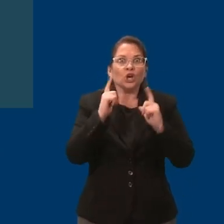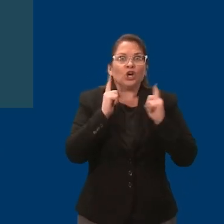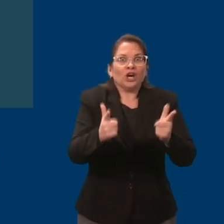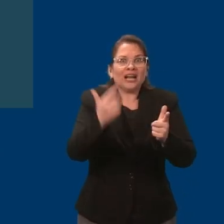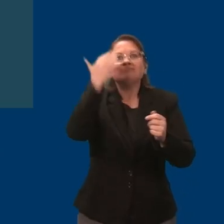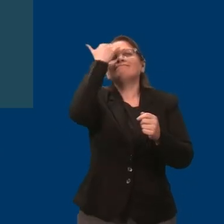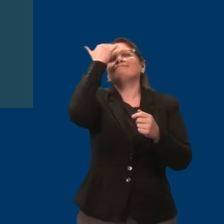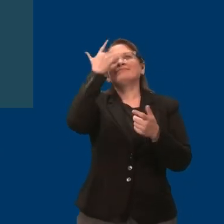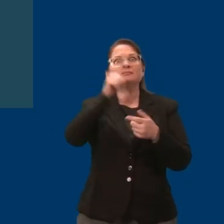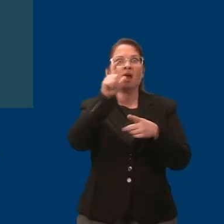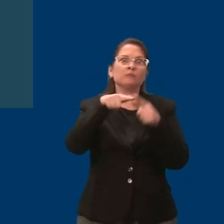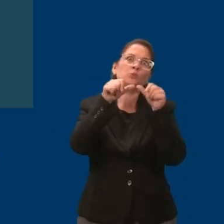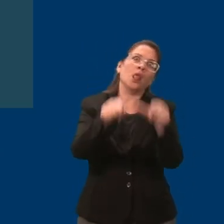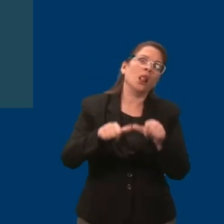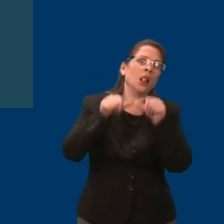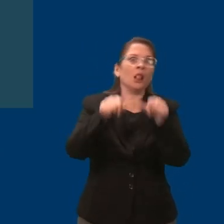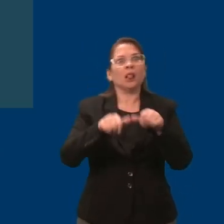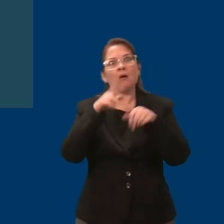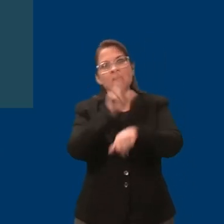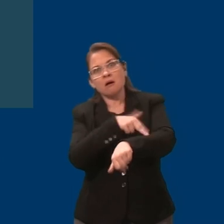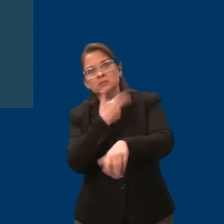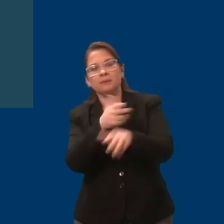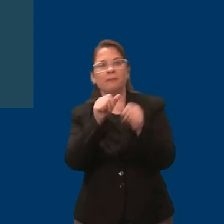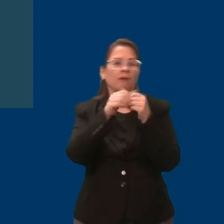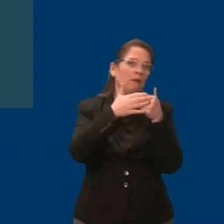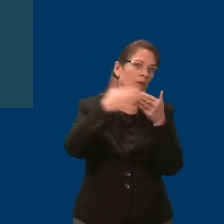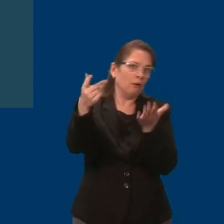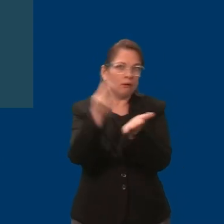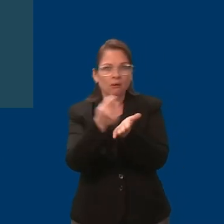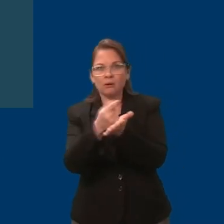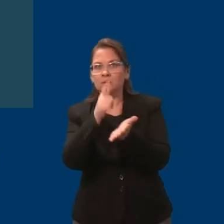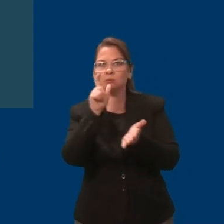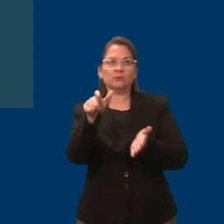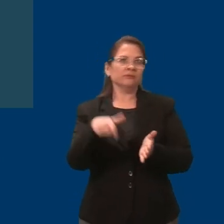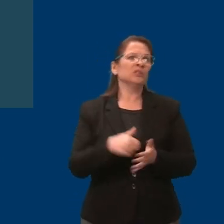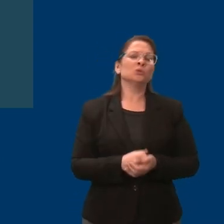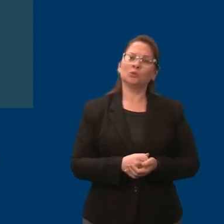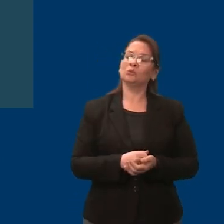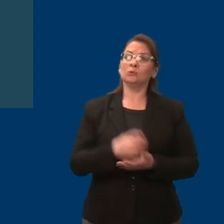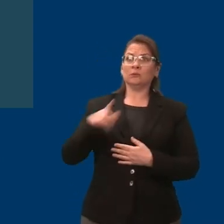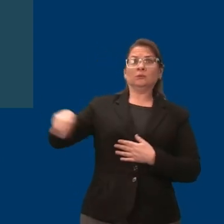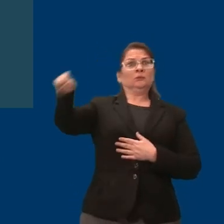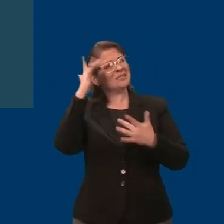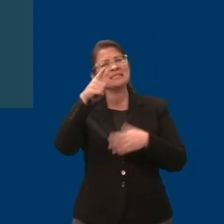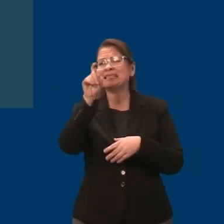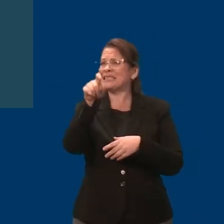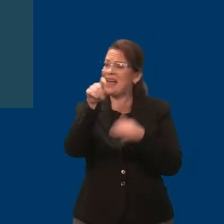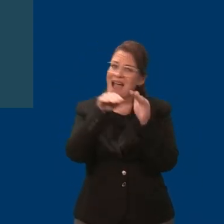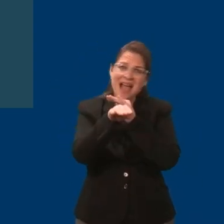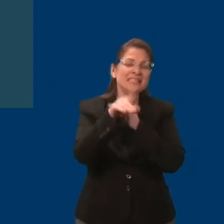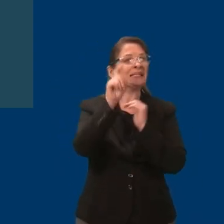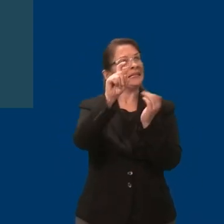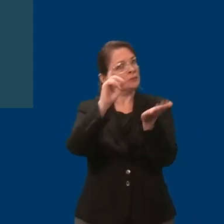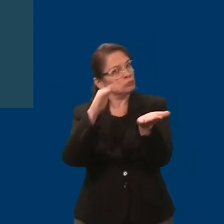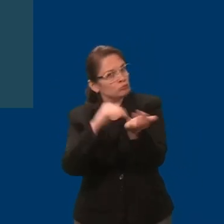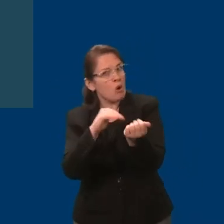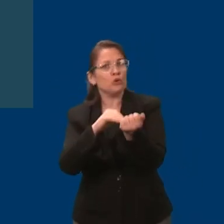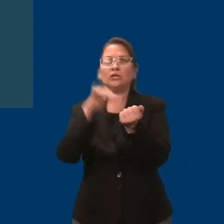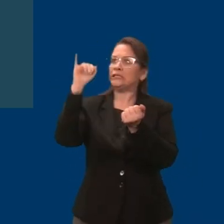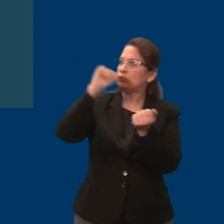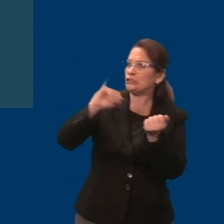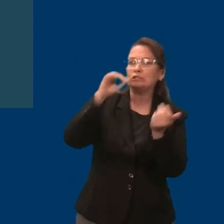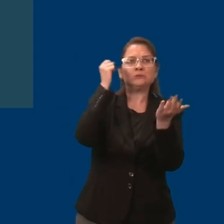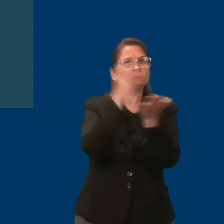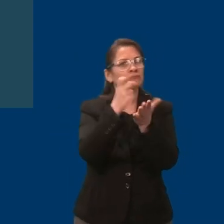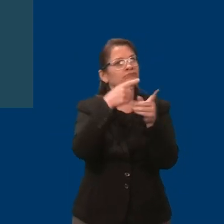and a citizen, I don't want the other families of rare disease children to have to go through what we went through. I want insurance companies to know